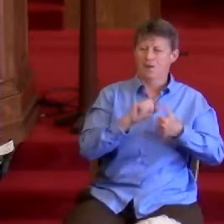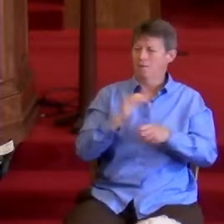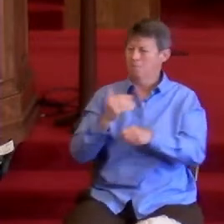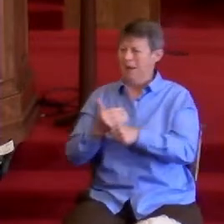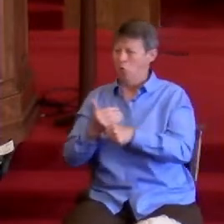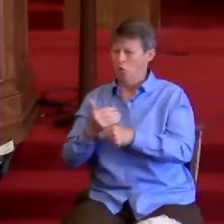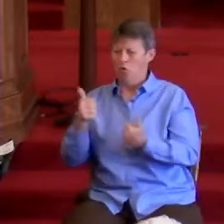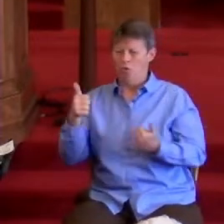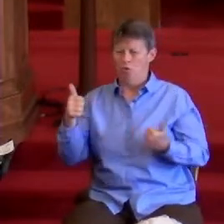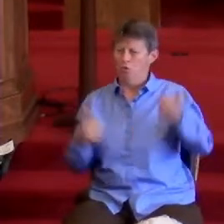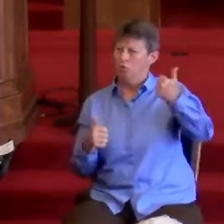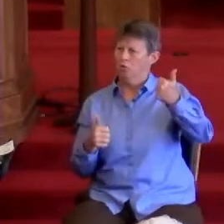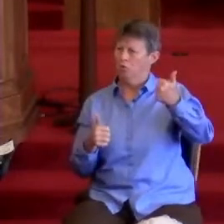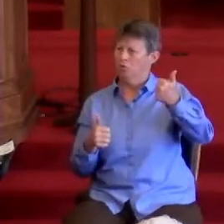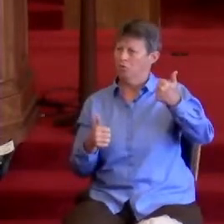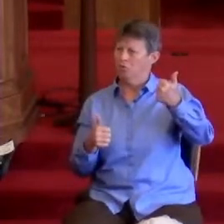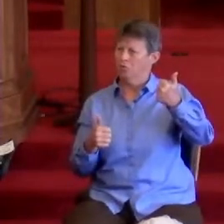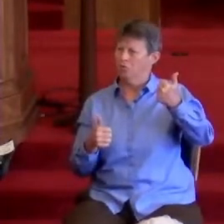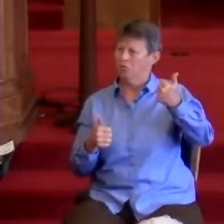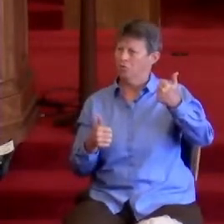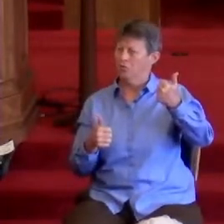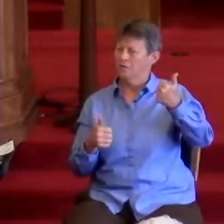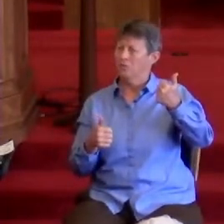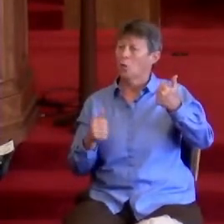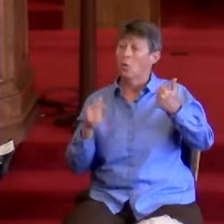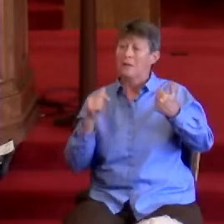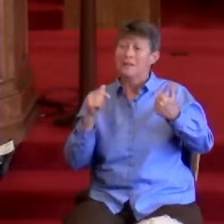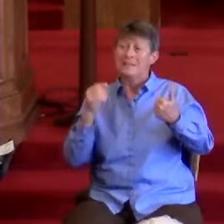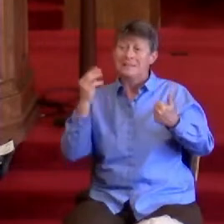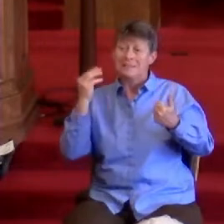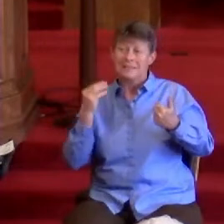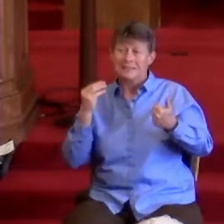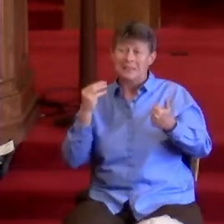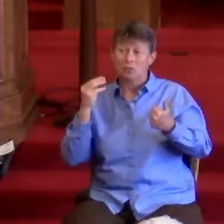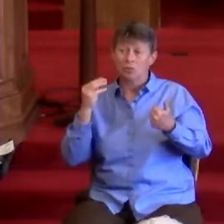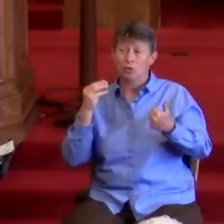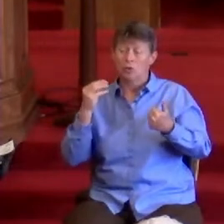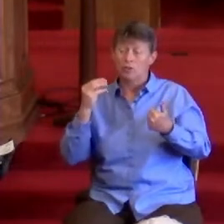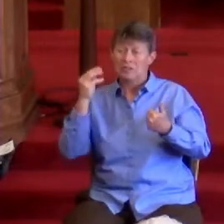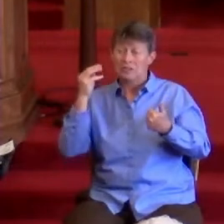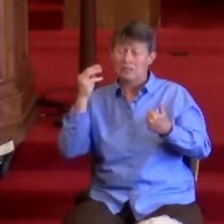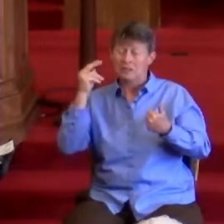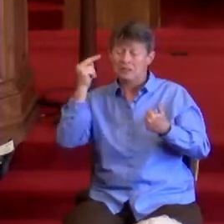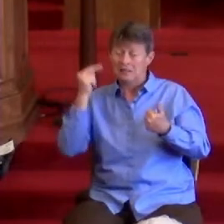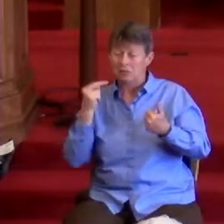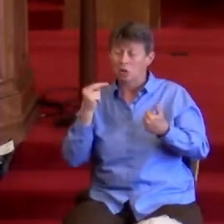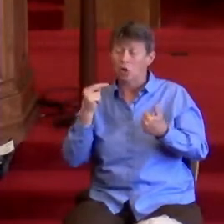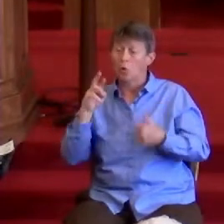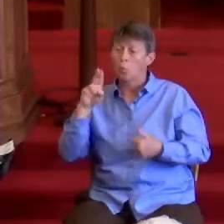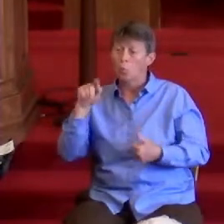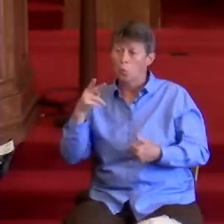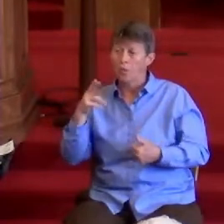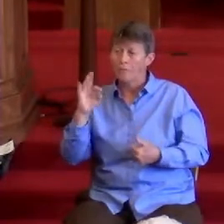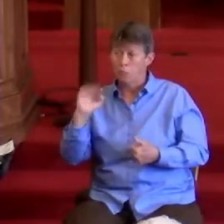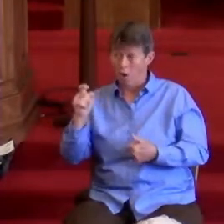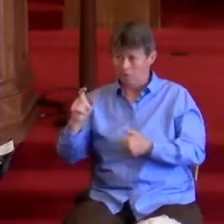Therefore, in the words of Sister Ruth Fox, may God bless us with